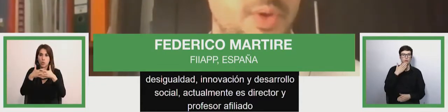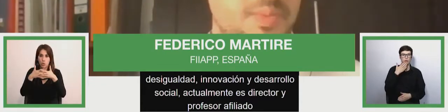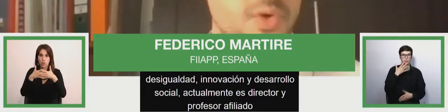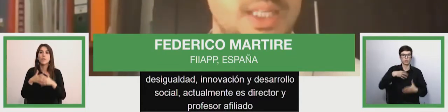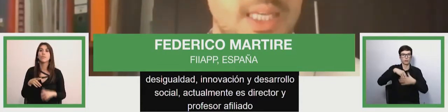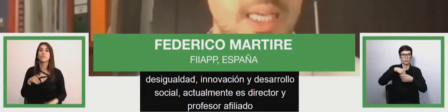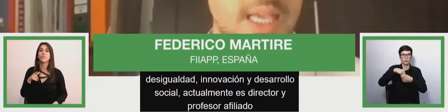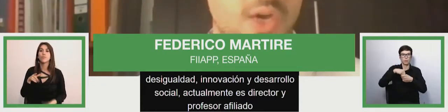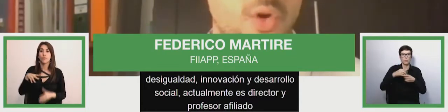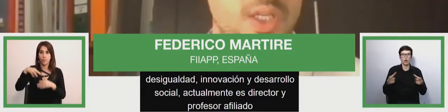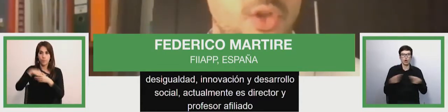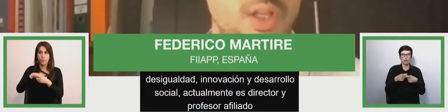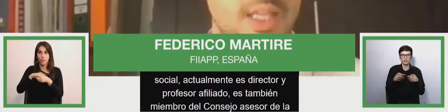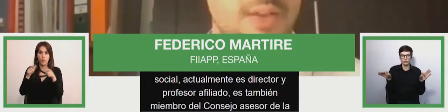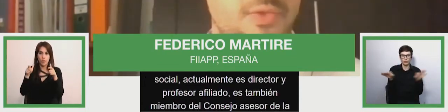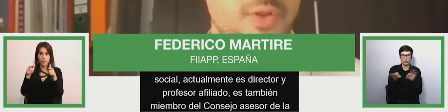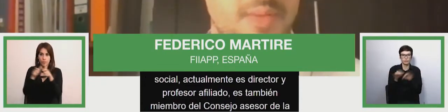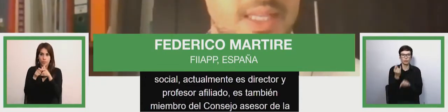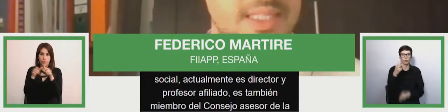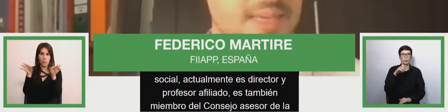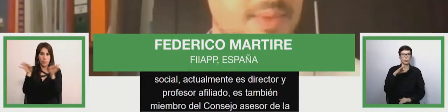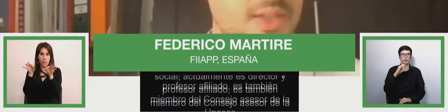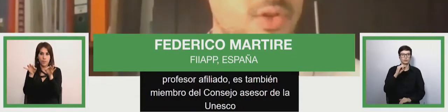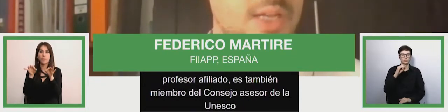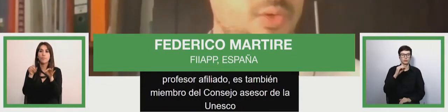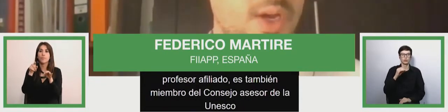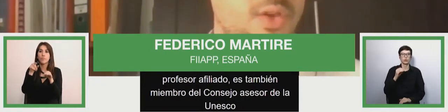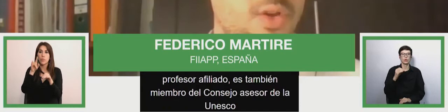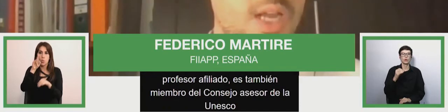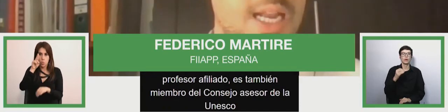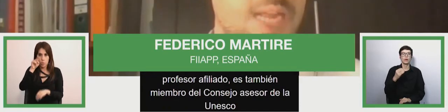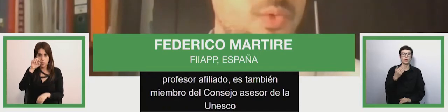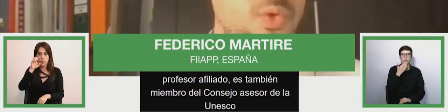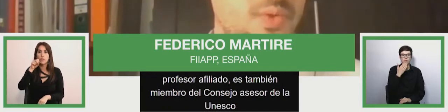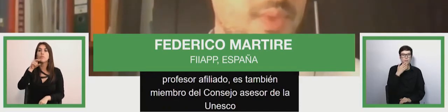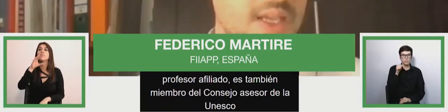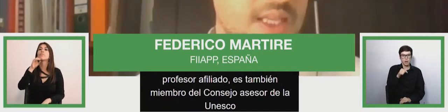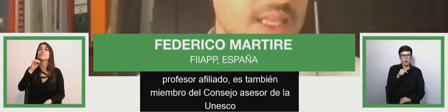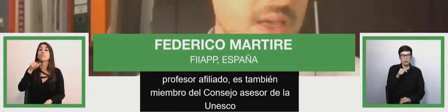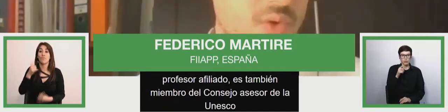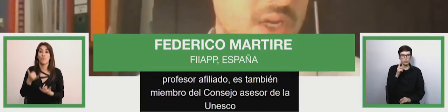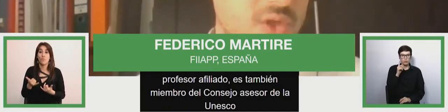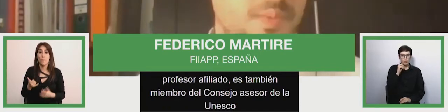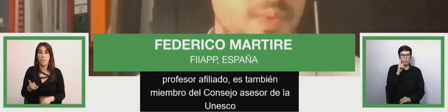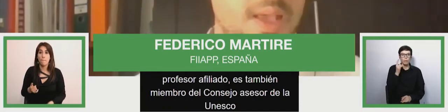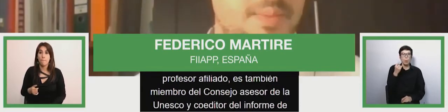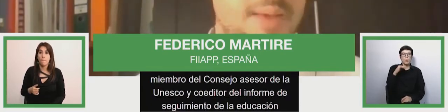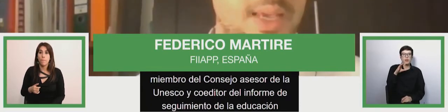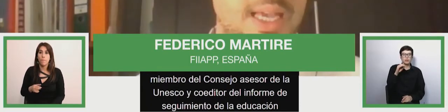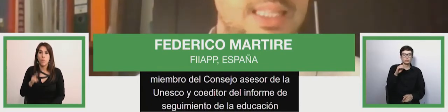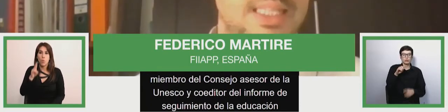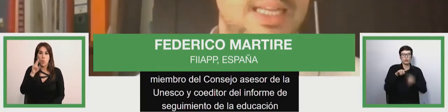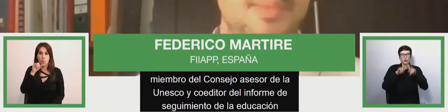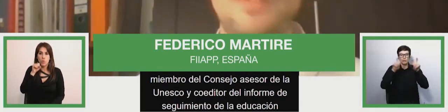-editor in education in UNESCO for Latin America.